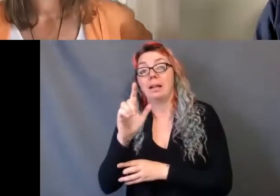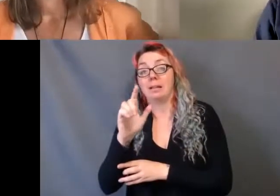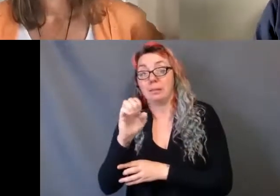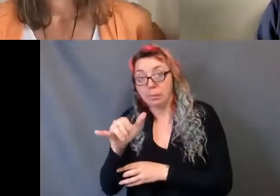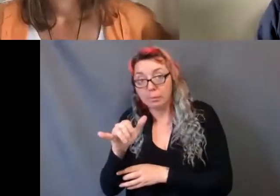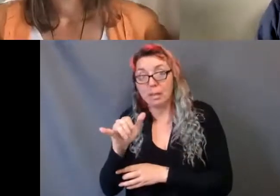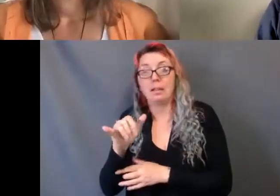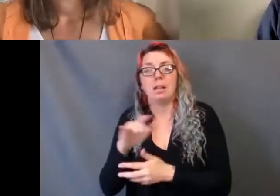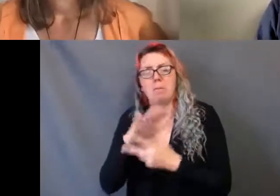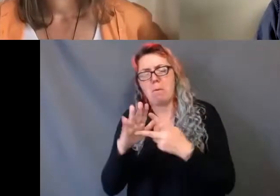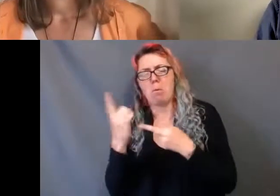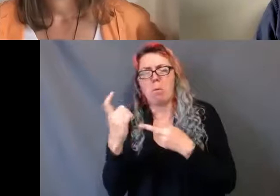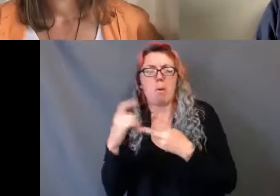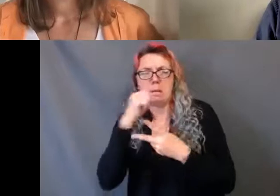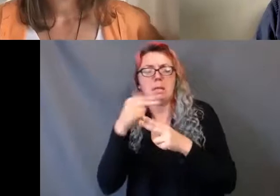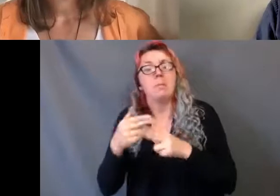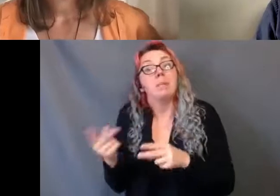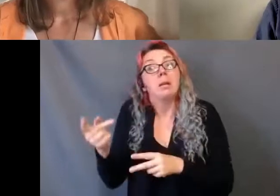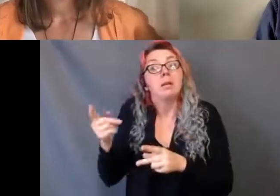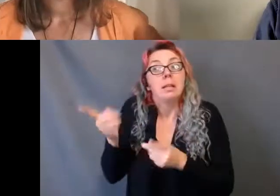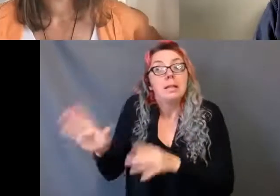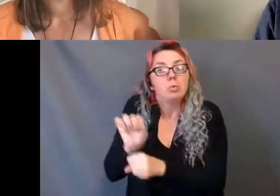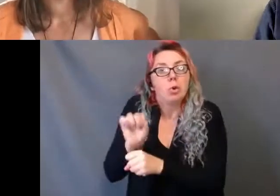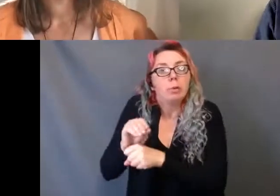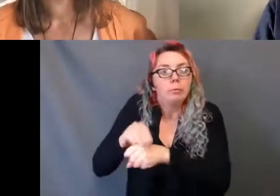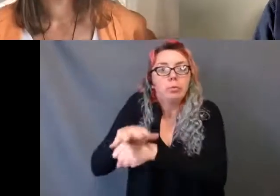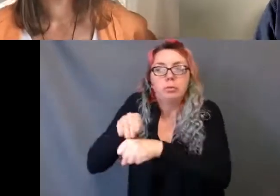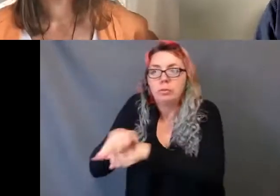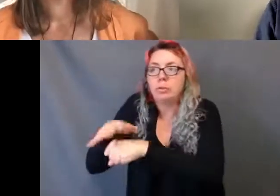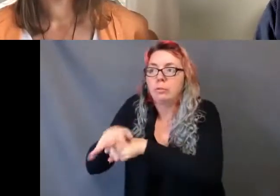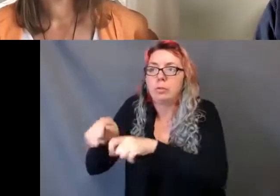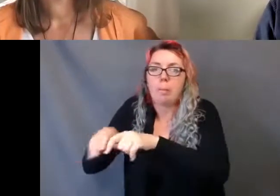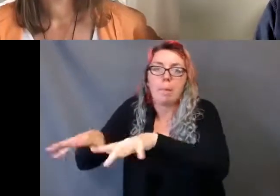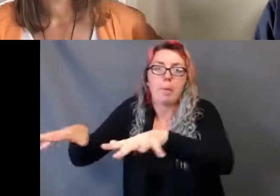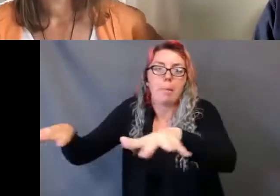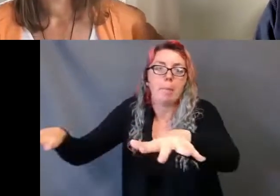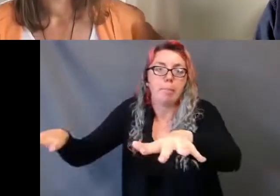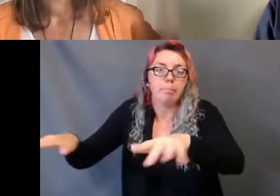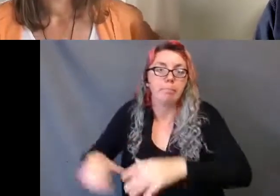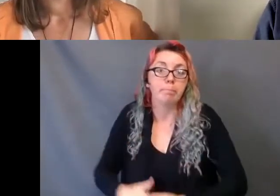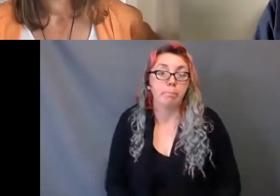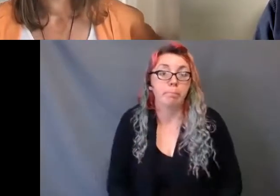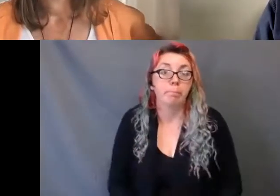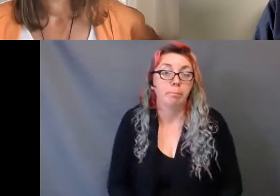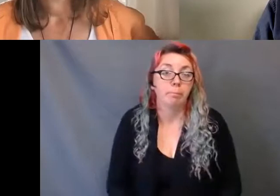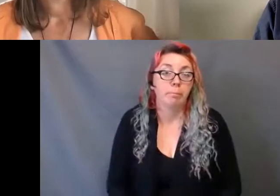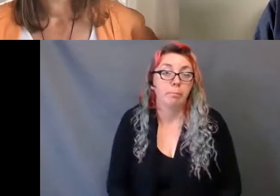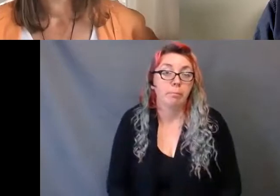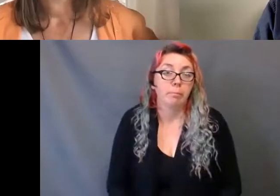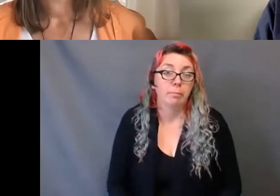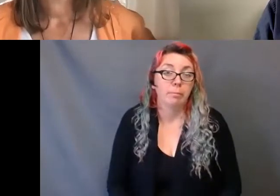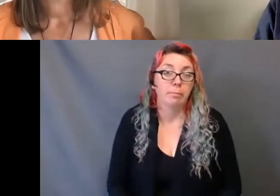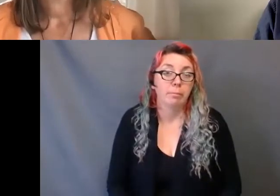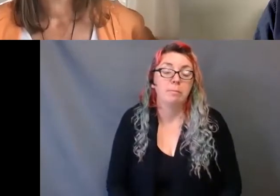Also the work that was done on the Northern scene and the Indigenous scene festivals. It brought so much exposure to a new generation